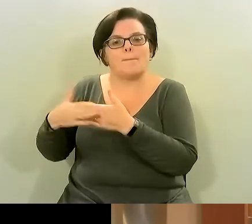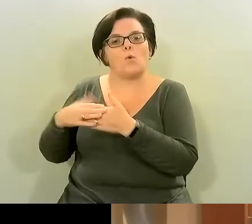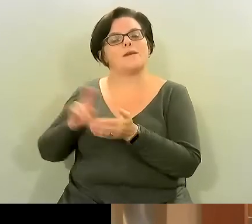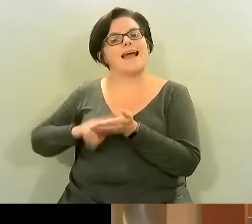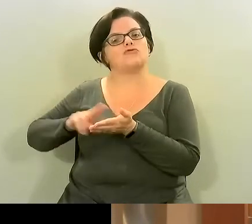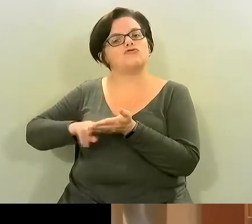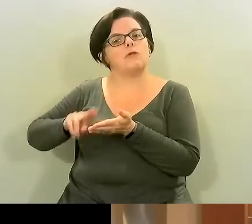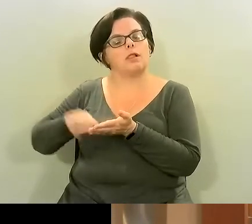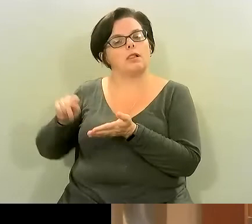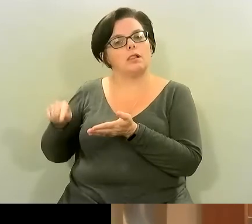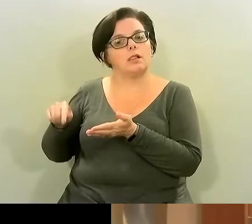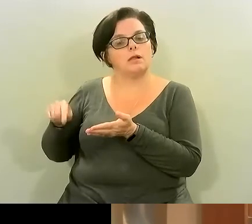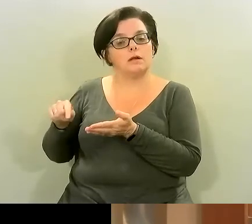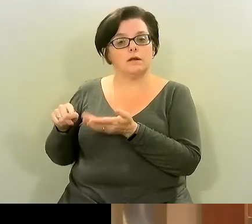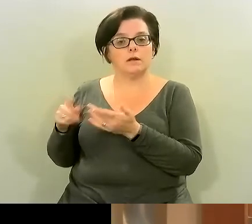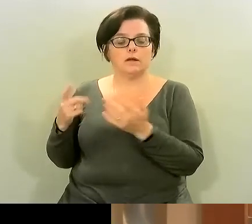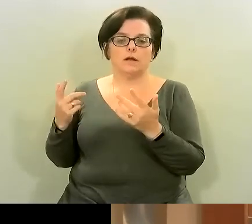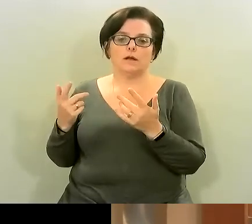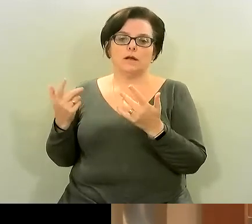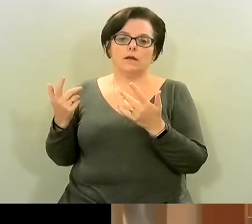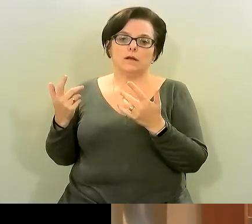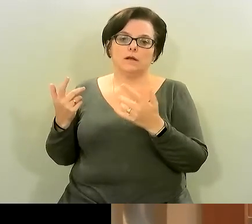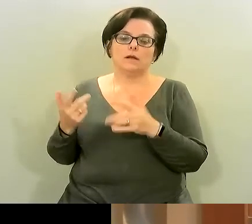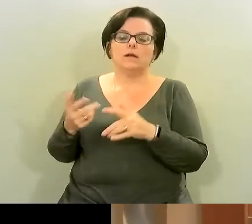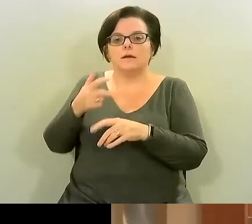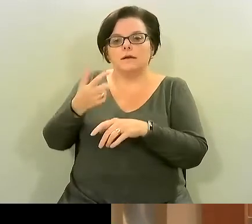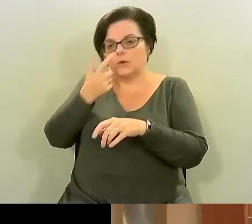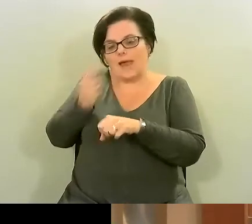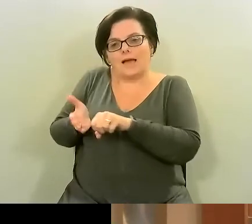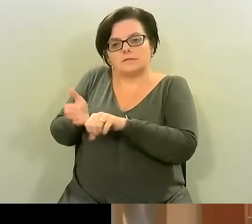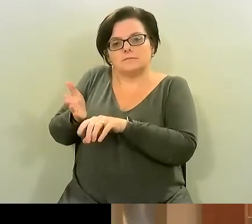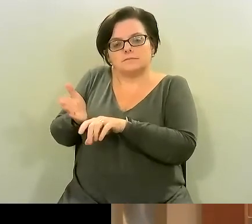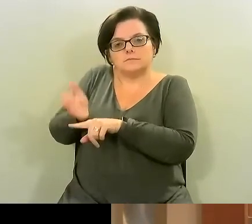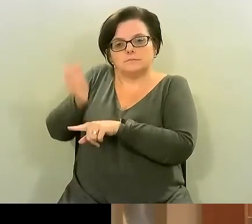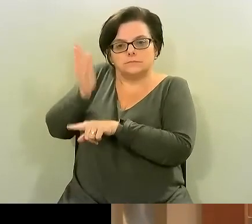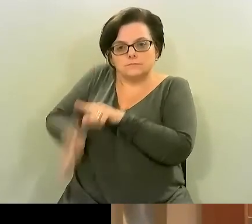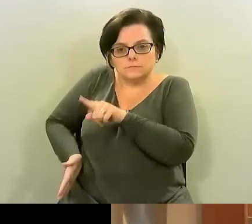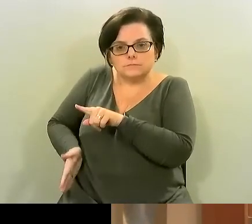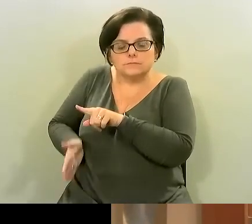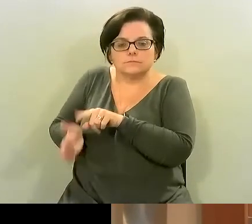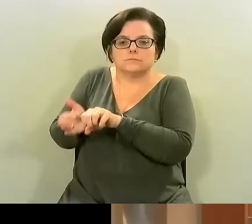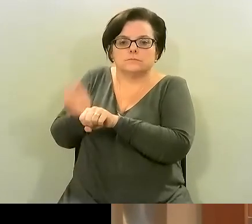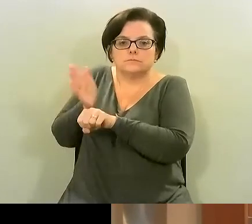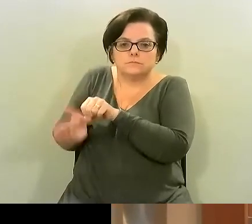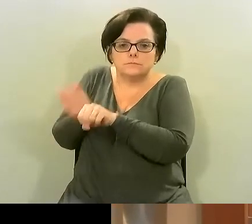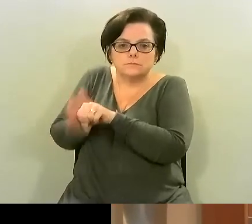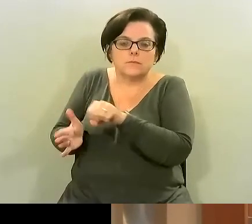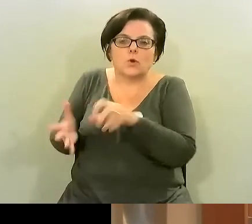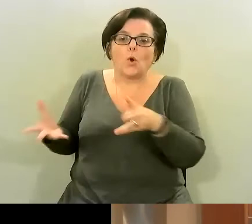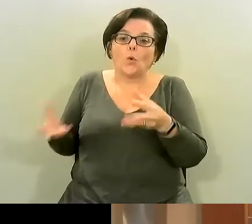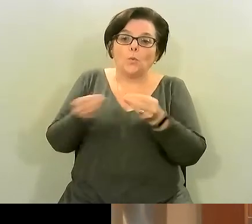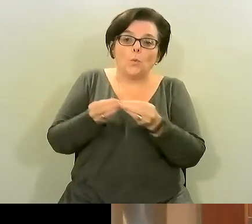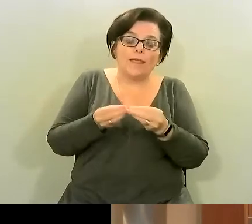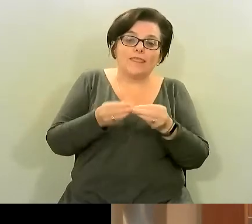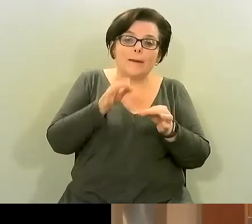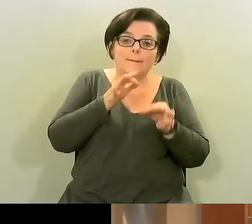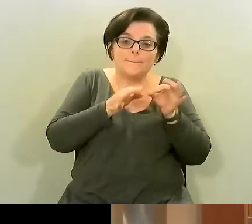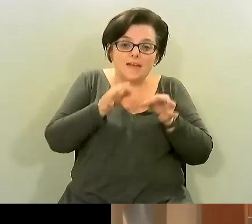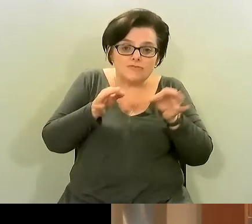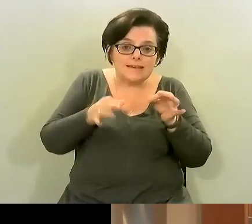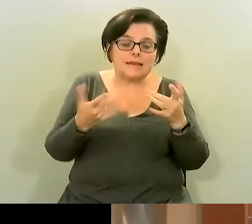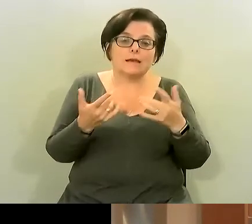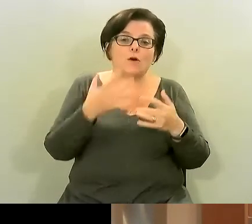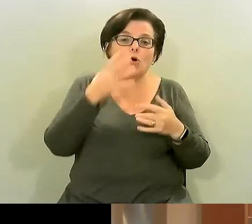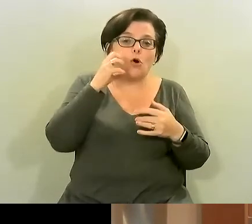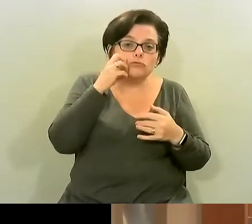sometimes the dark chunks you know you can use the serrated knife cut off a piece have that with you know blueberries or pieces of small clementine or